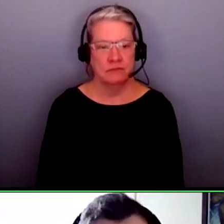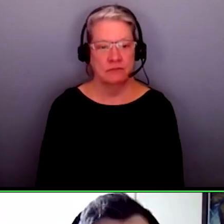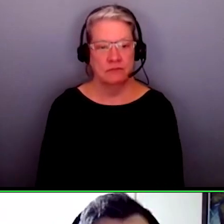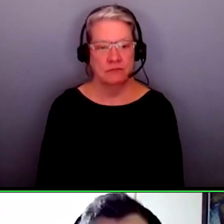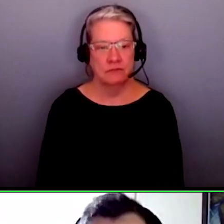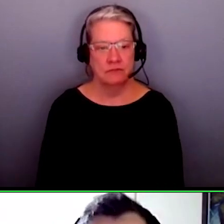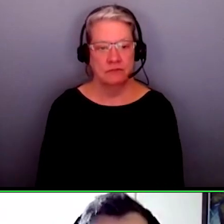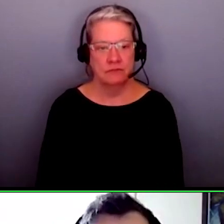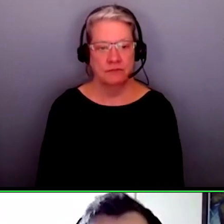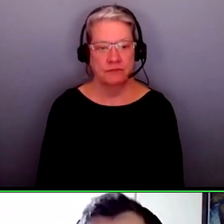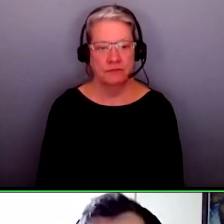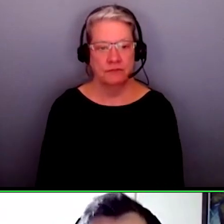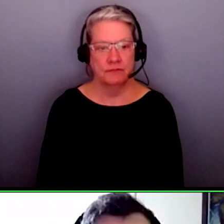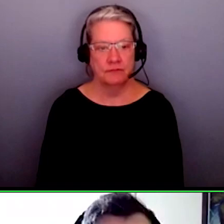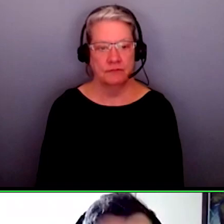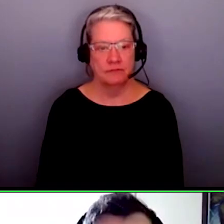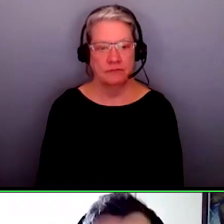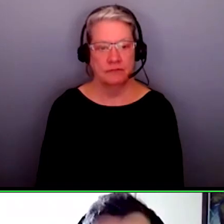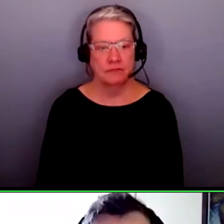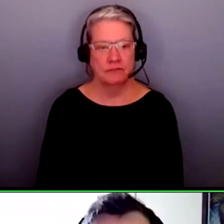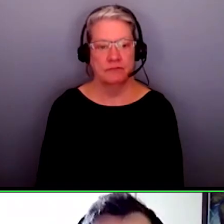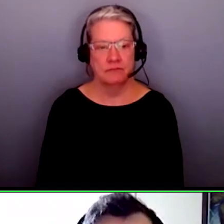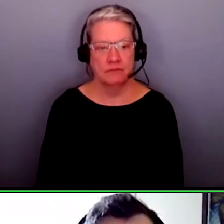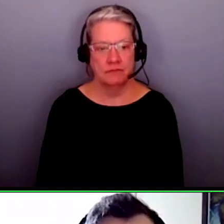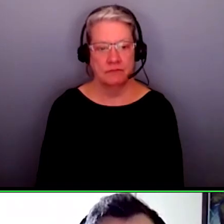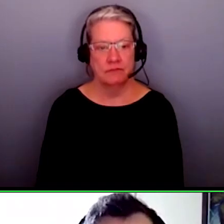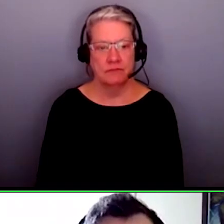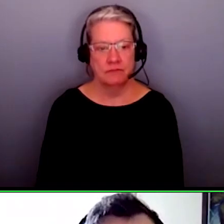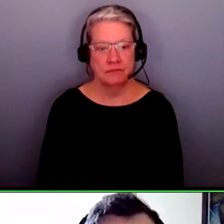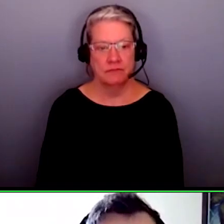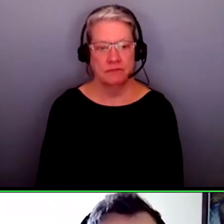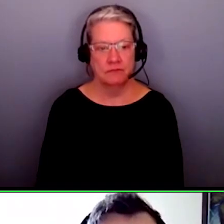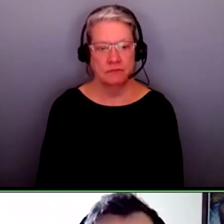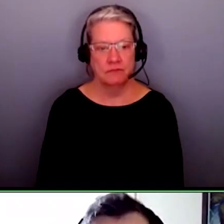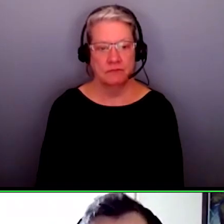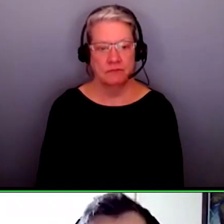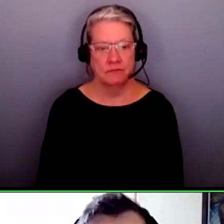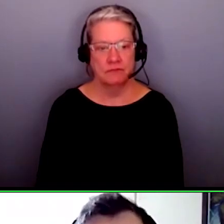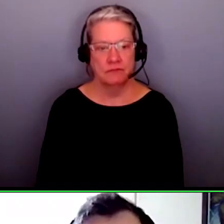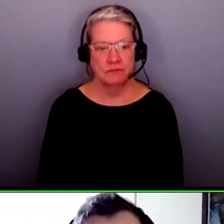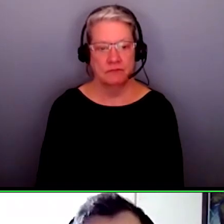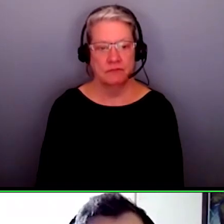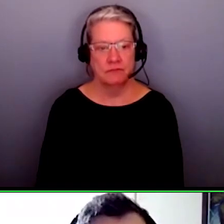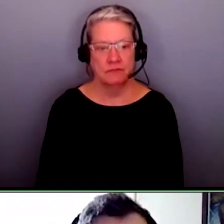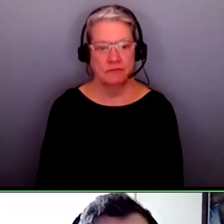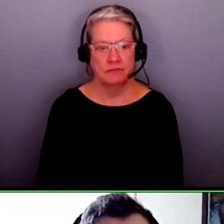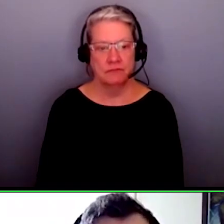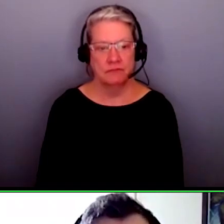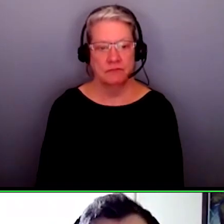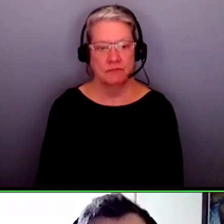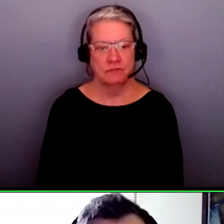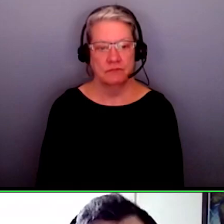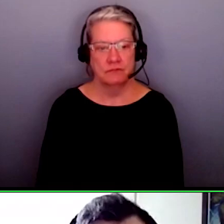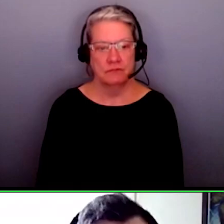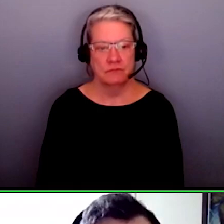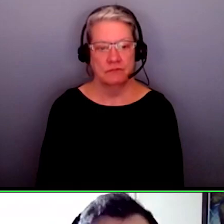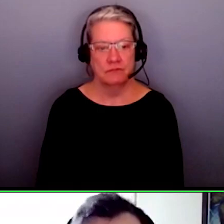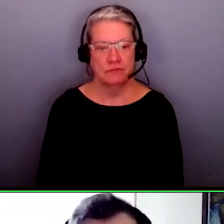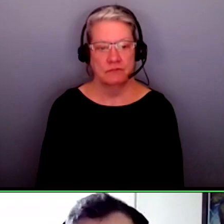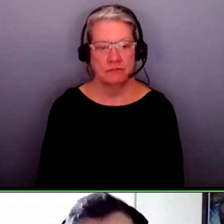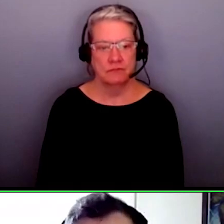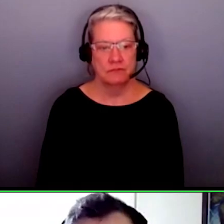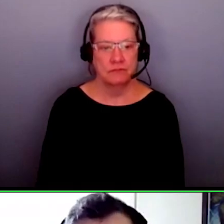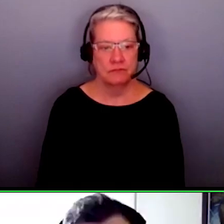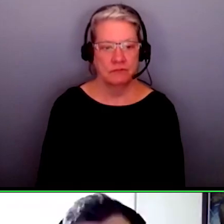skin you know medical histories in terms of what was actually happening when the event happened and all of the